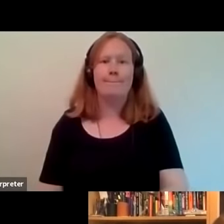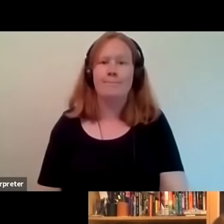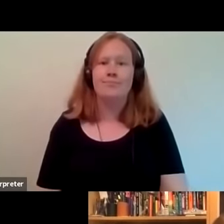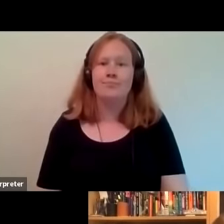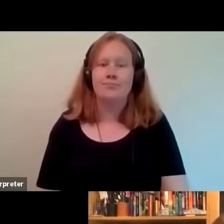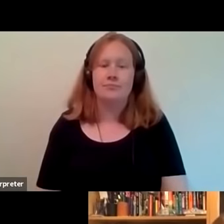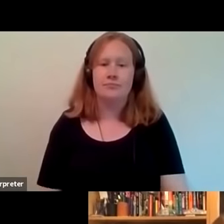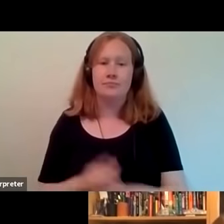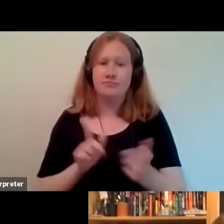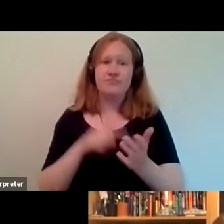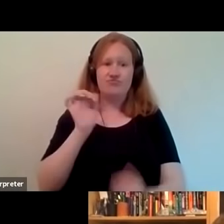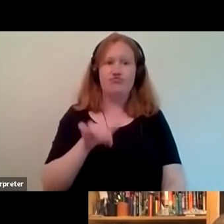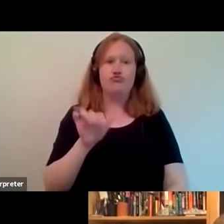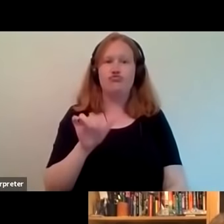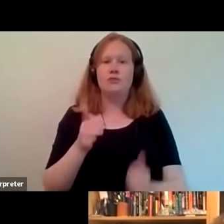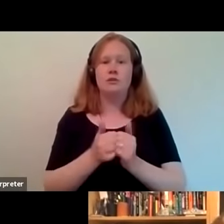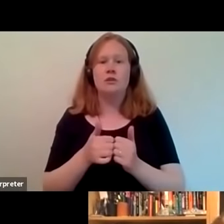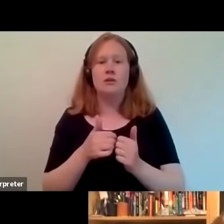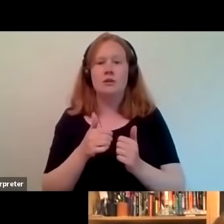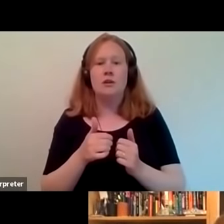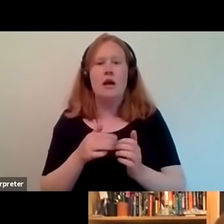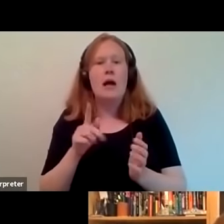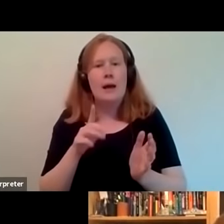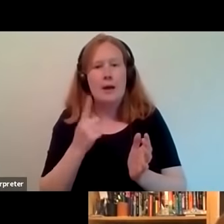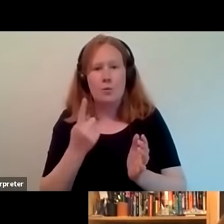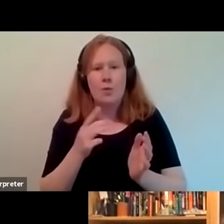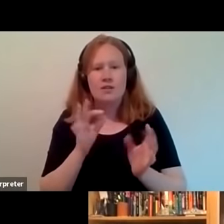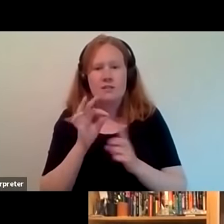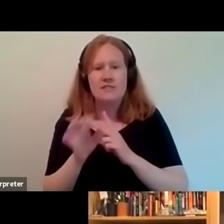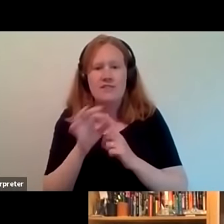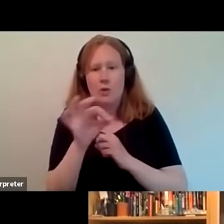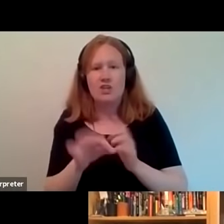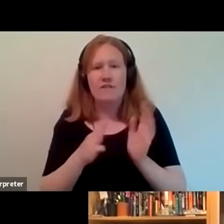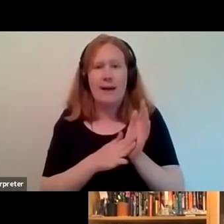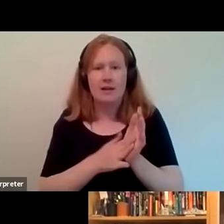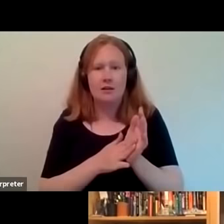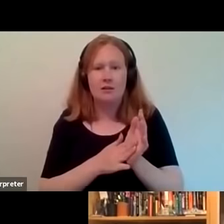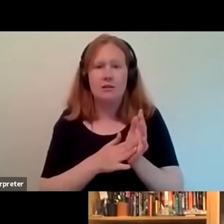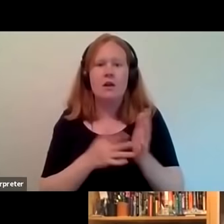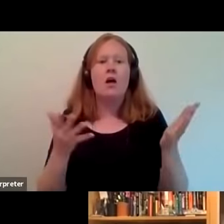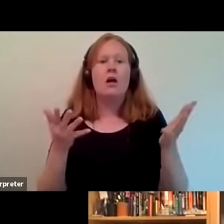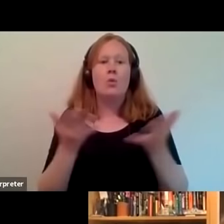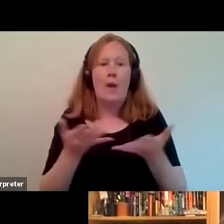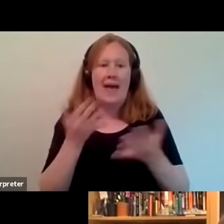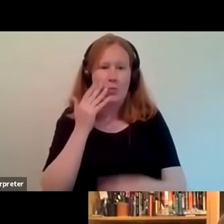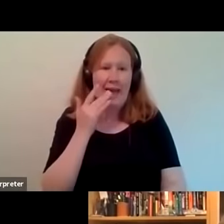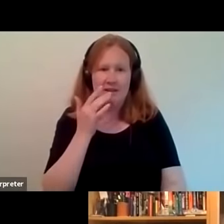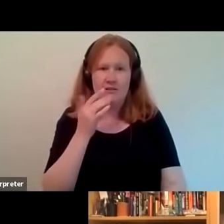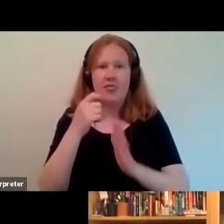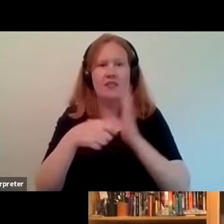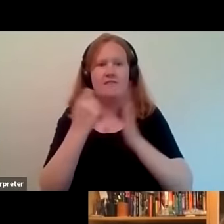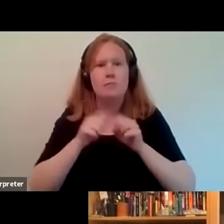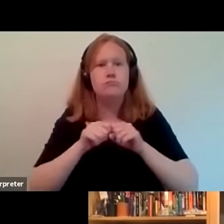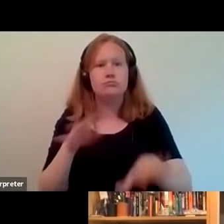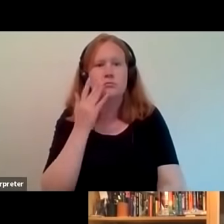for sure and um michael there's a very specific question to you which is where and when can we see michael's film um